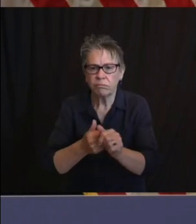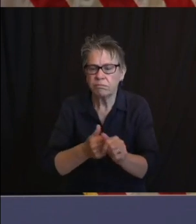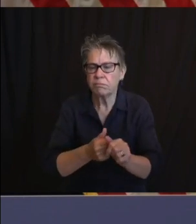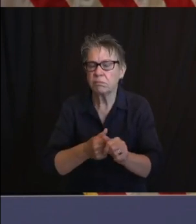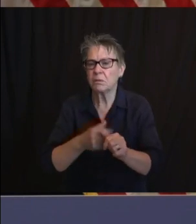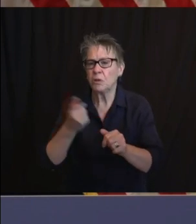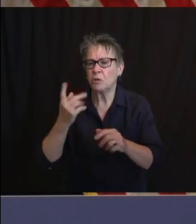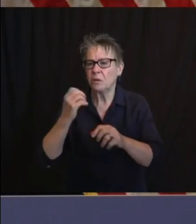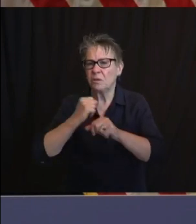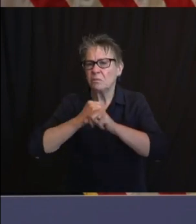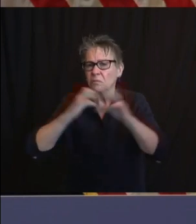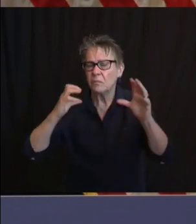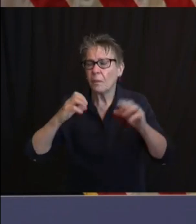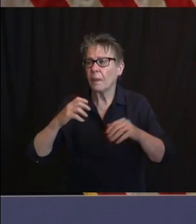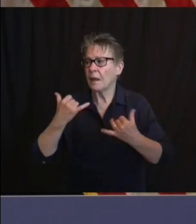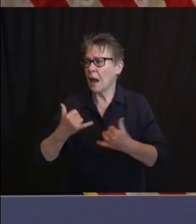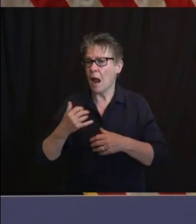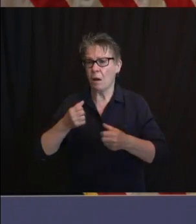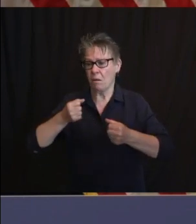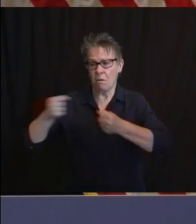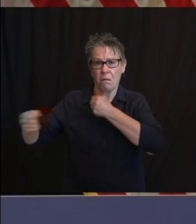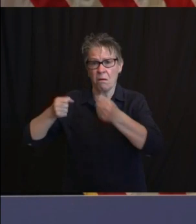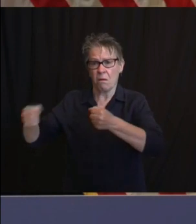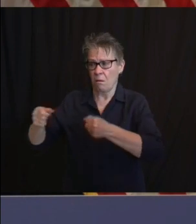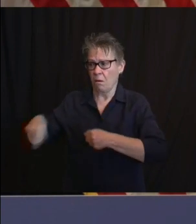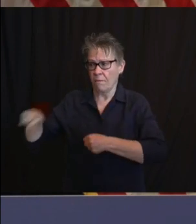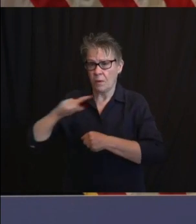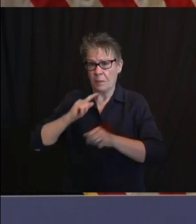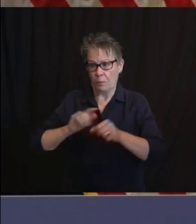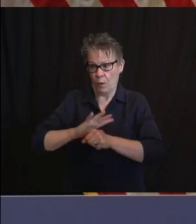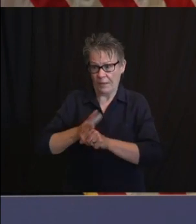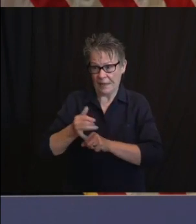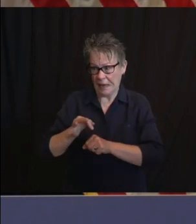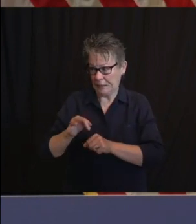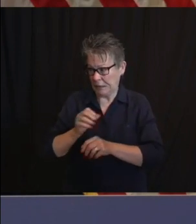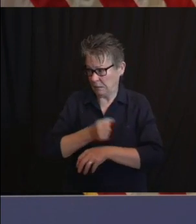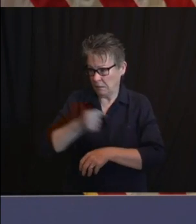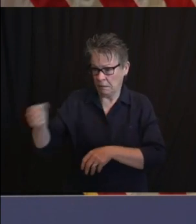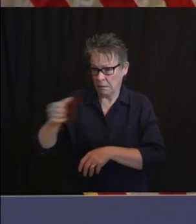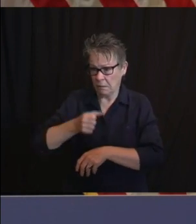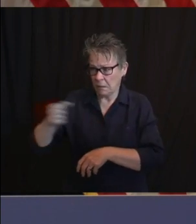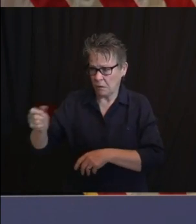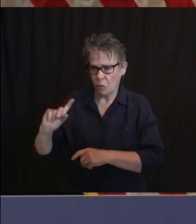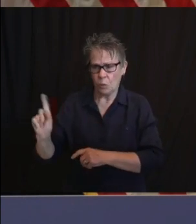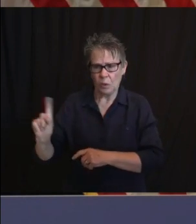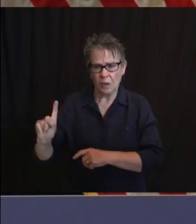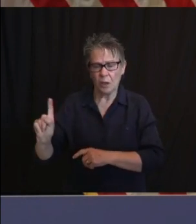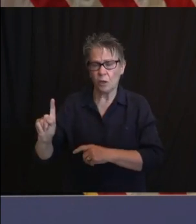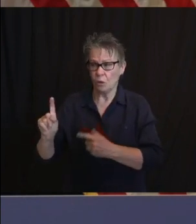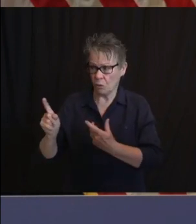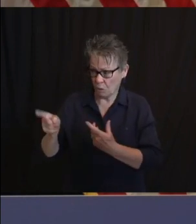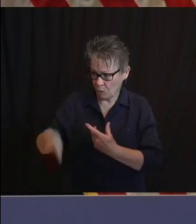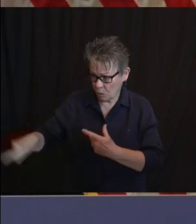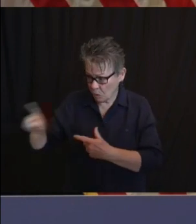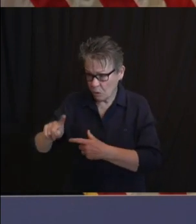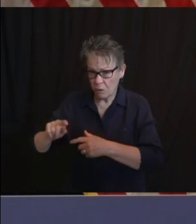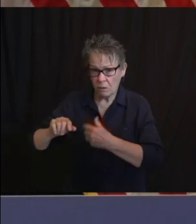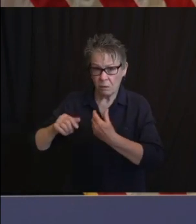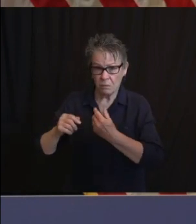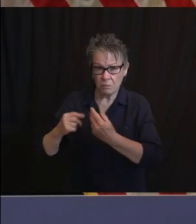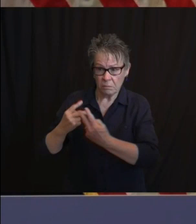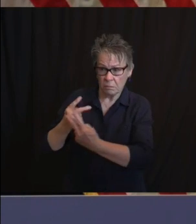this inevitable spike takes place, which you have said even if we've got a thousand, it's probable.